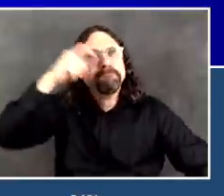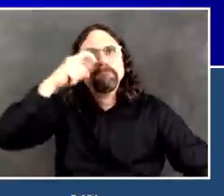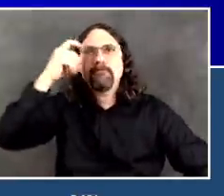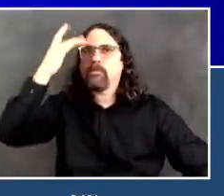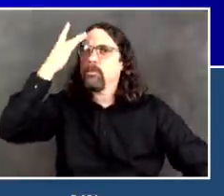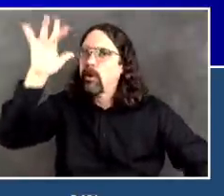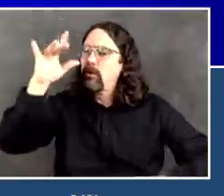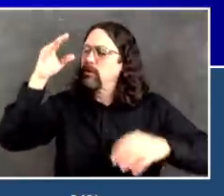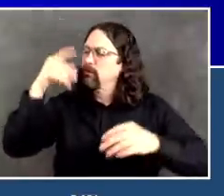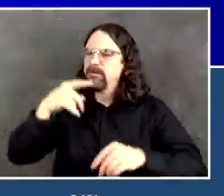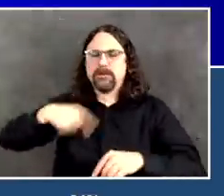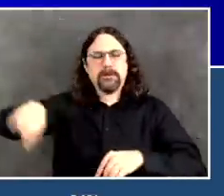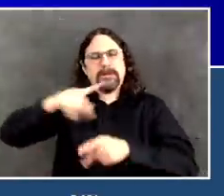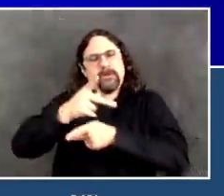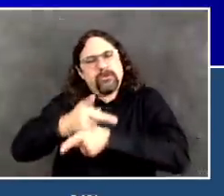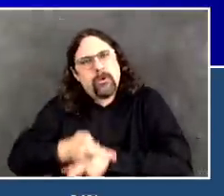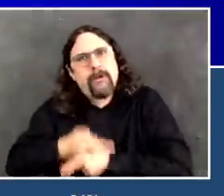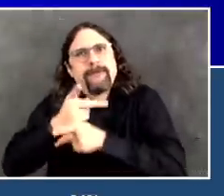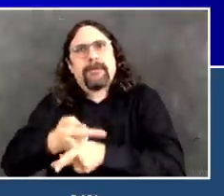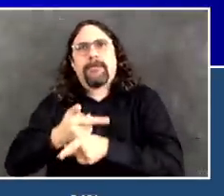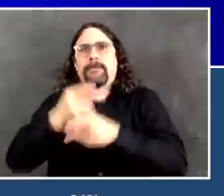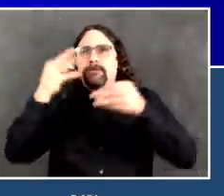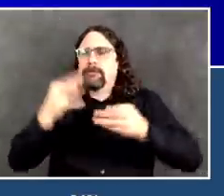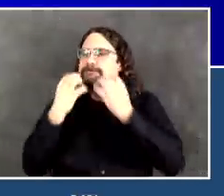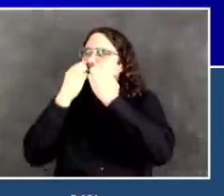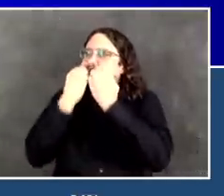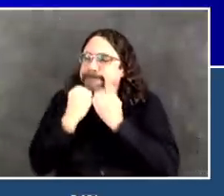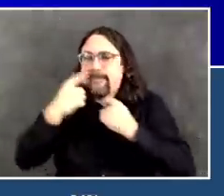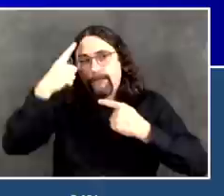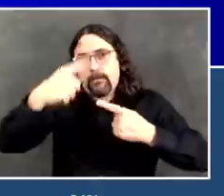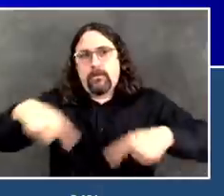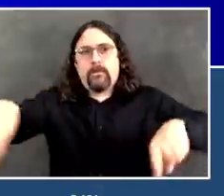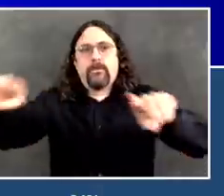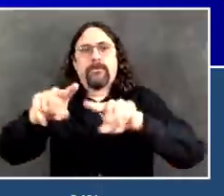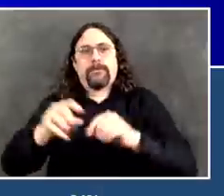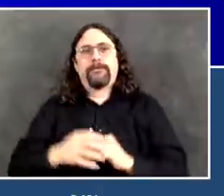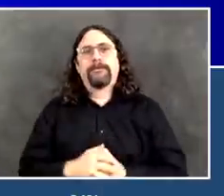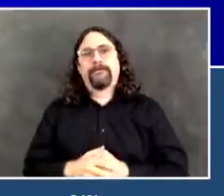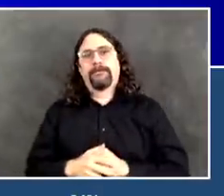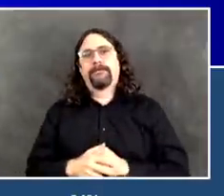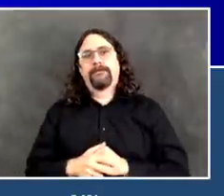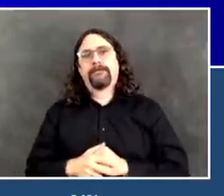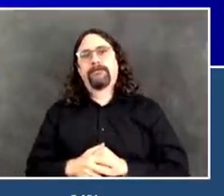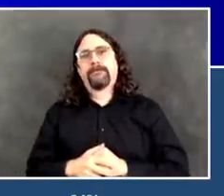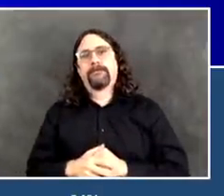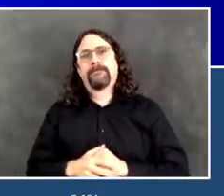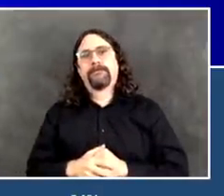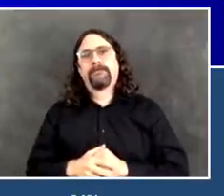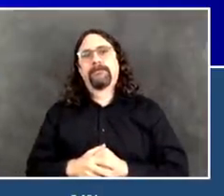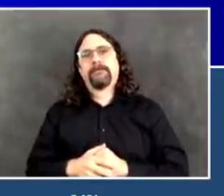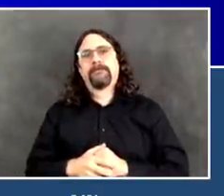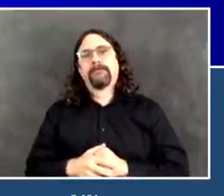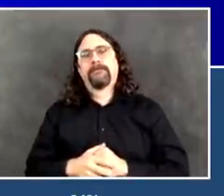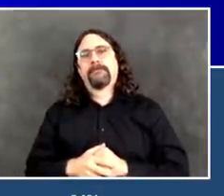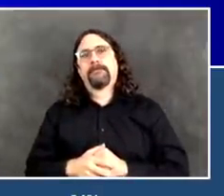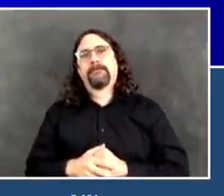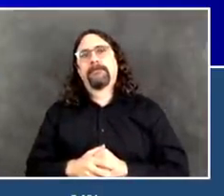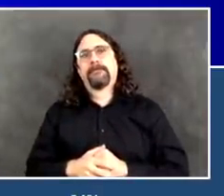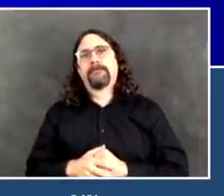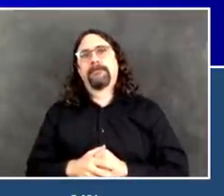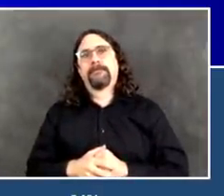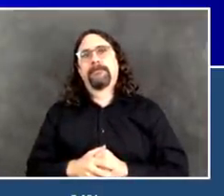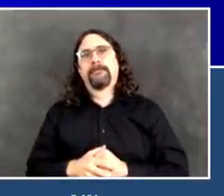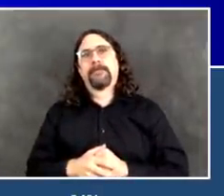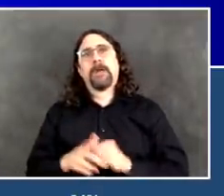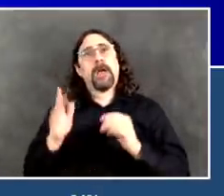And then it makes abundantly clear that to get to the pathway to normal, we need